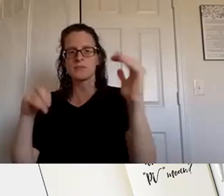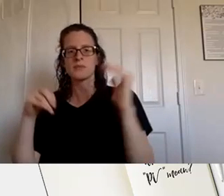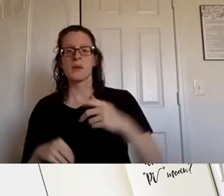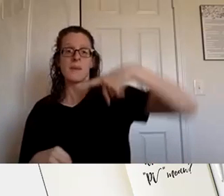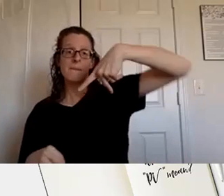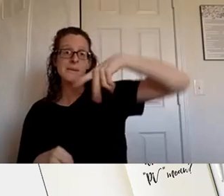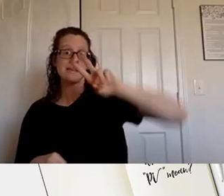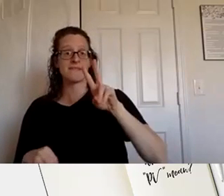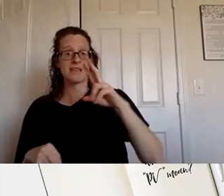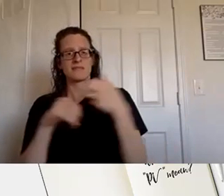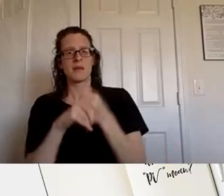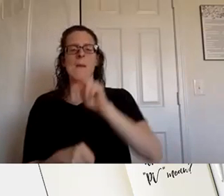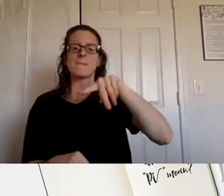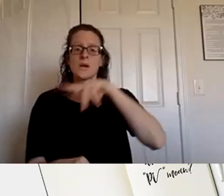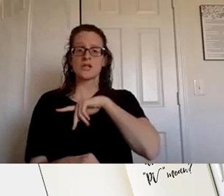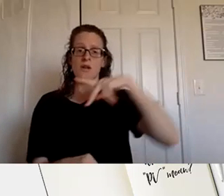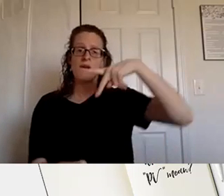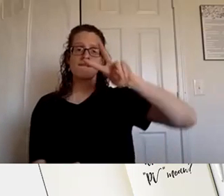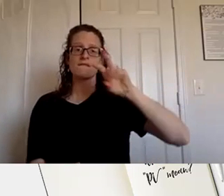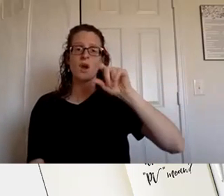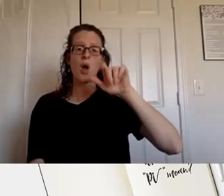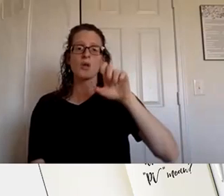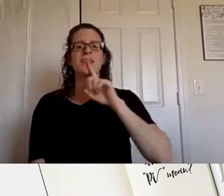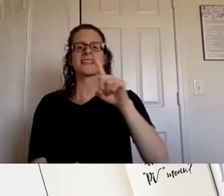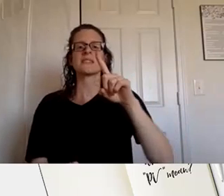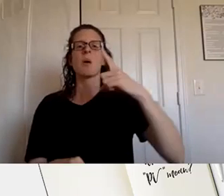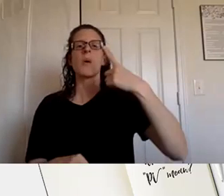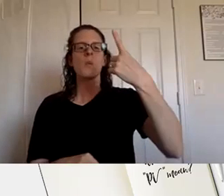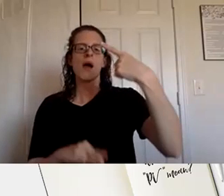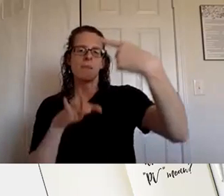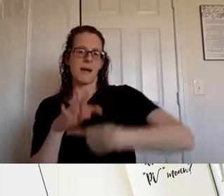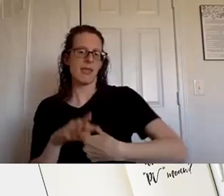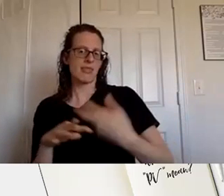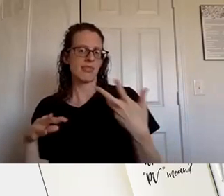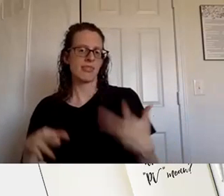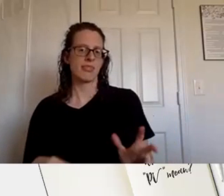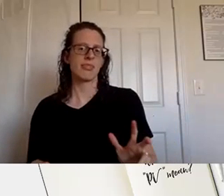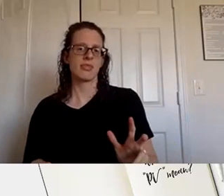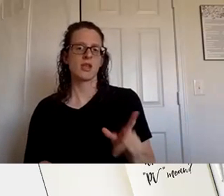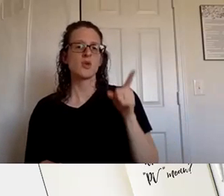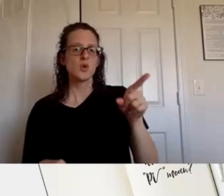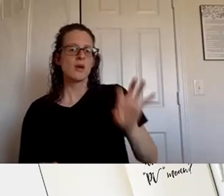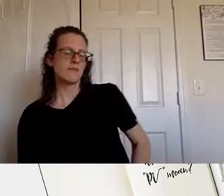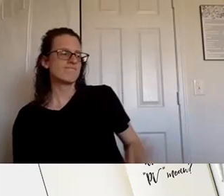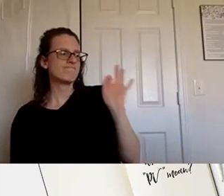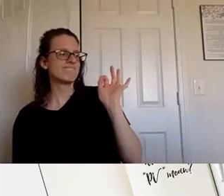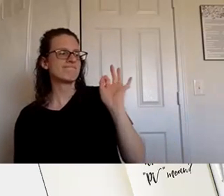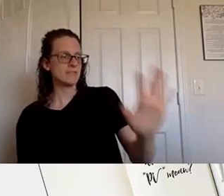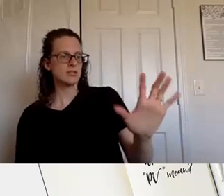volume is in a calendar month um it's what you purchase